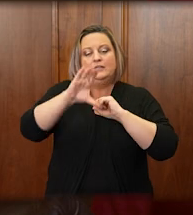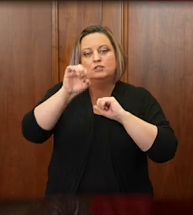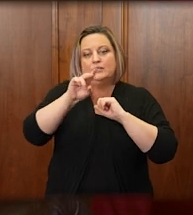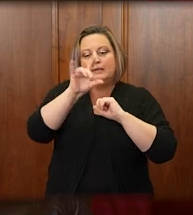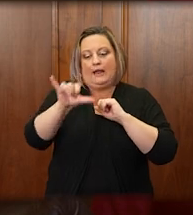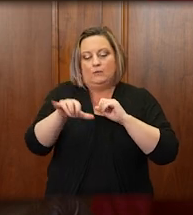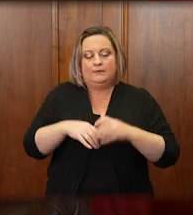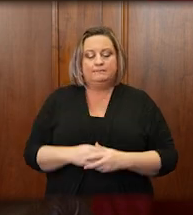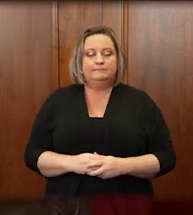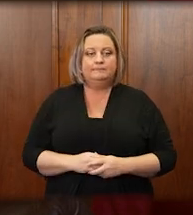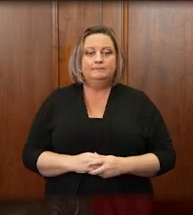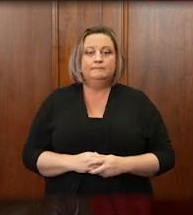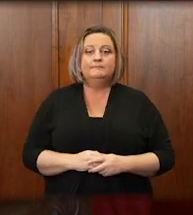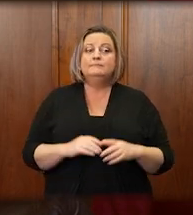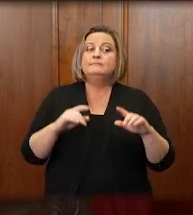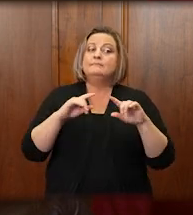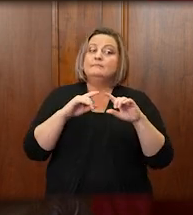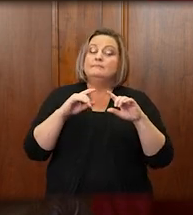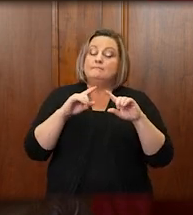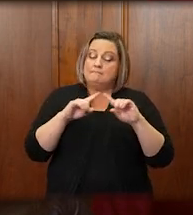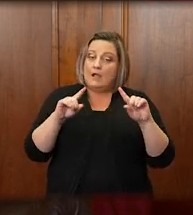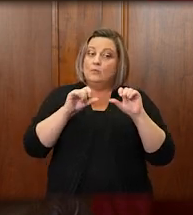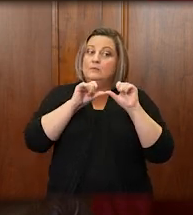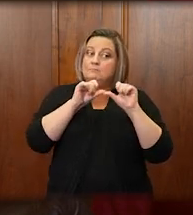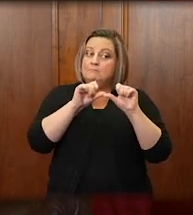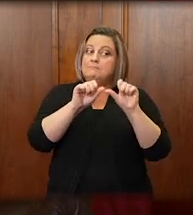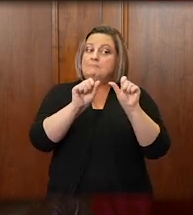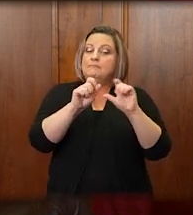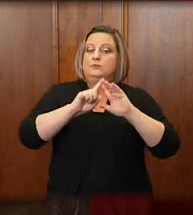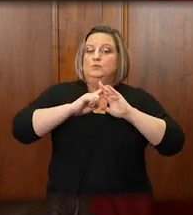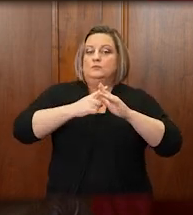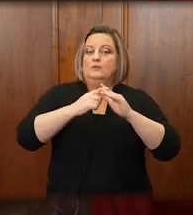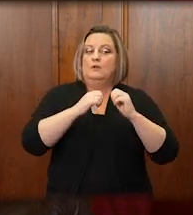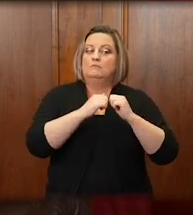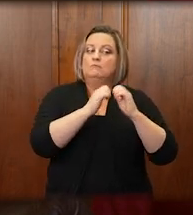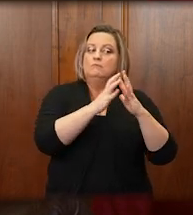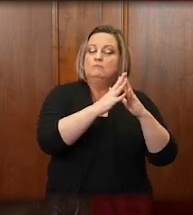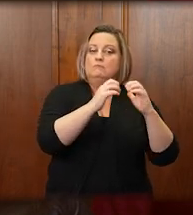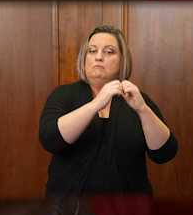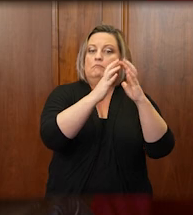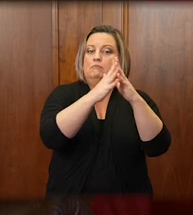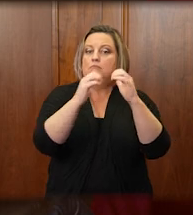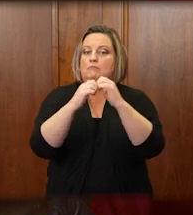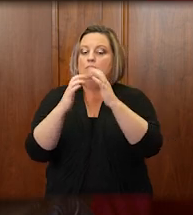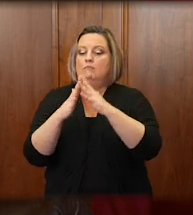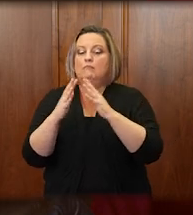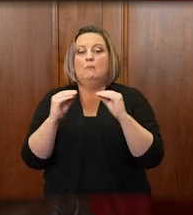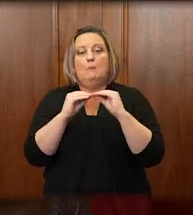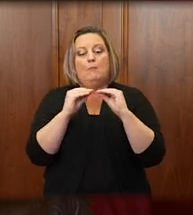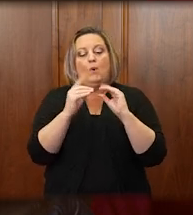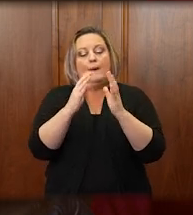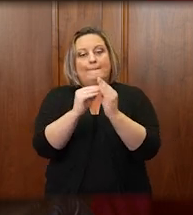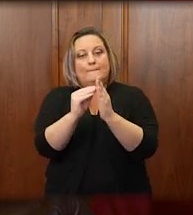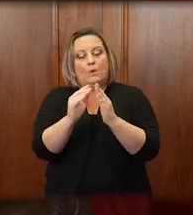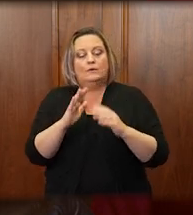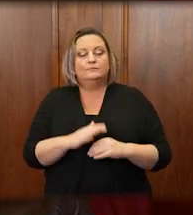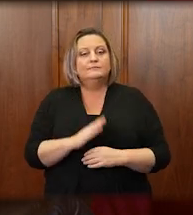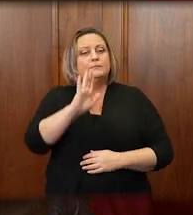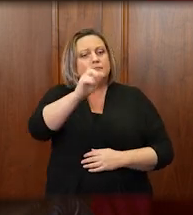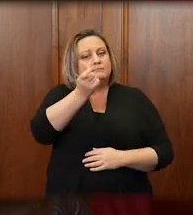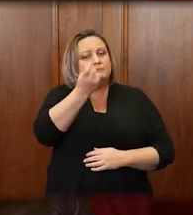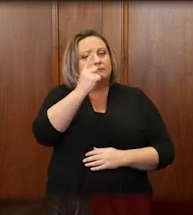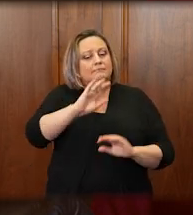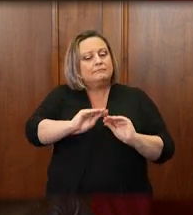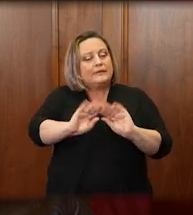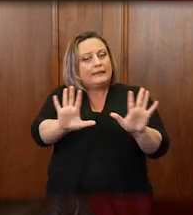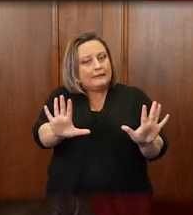resume holding criminal and civil jury trials at both the district and circuit court levels. I want to make it clear that this